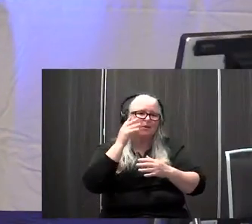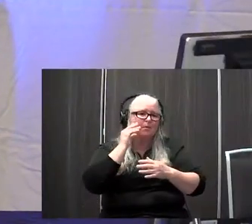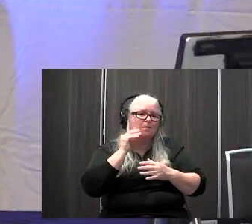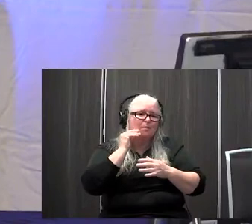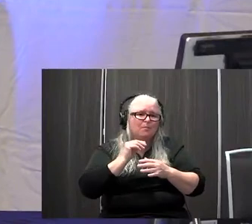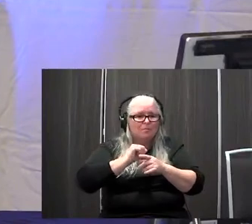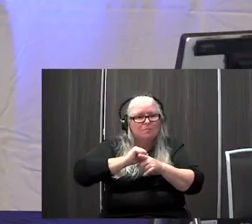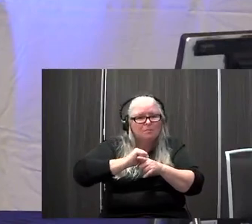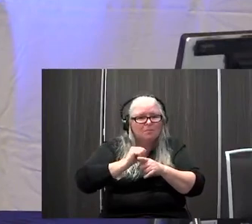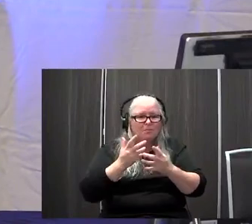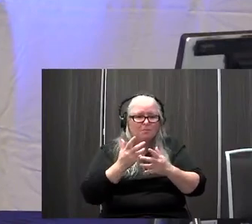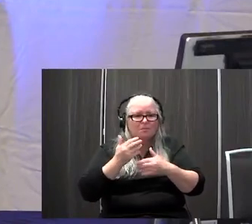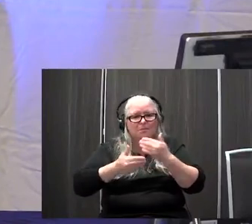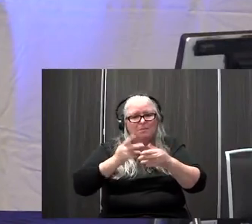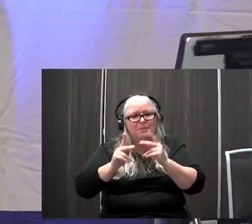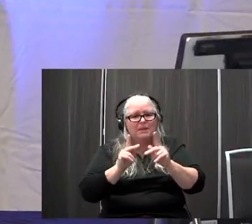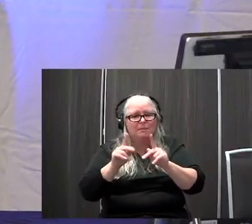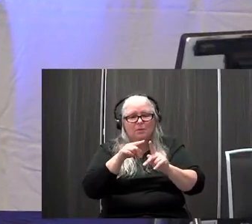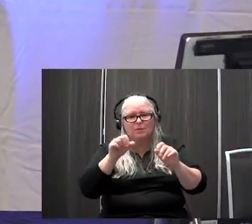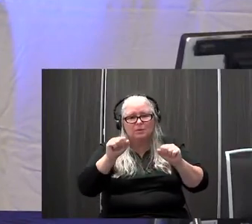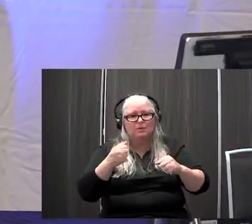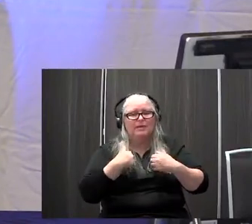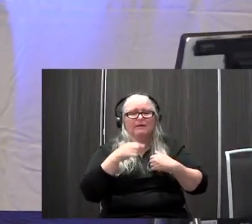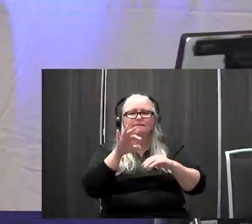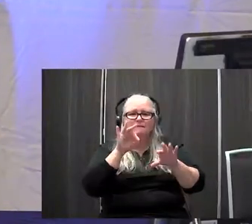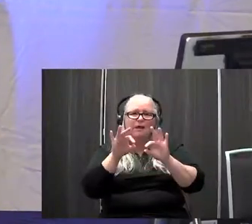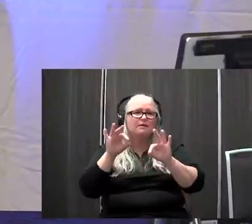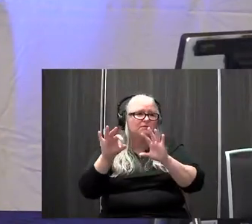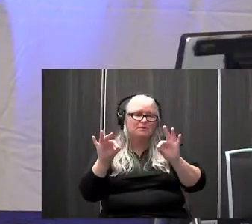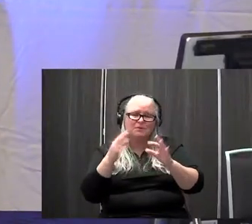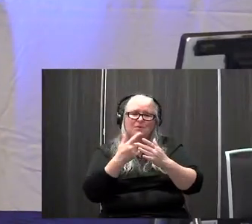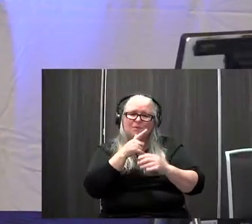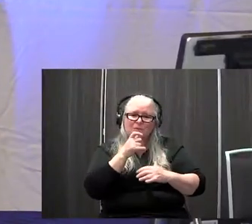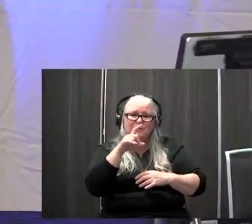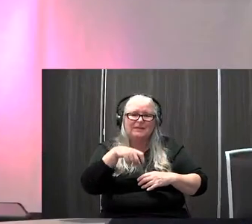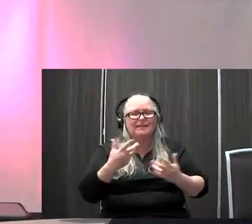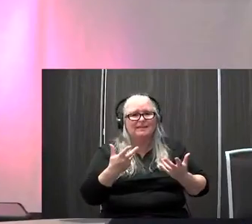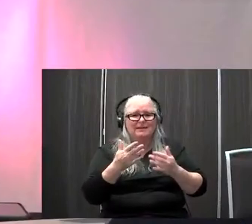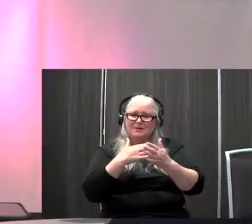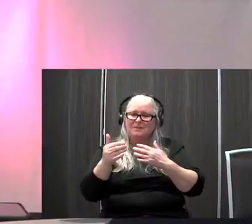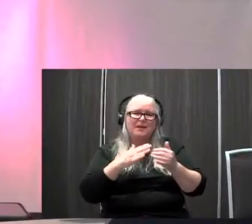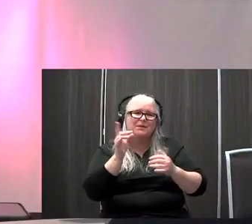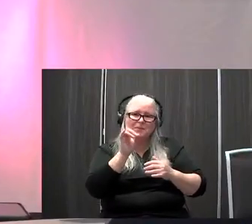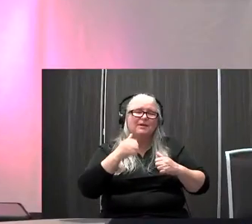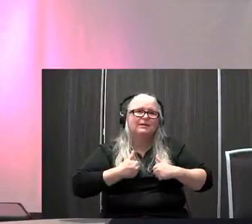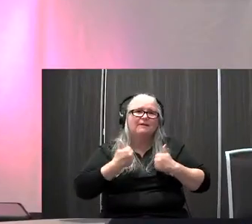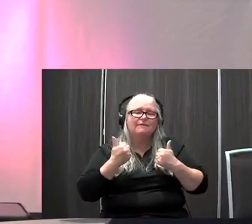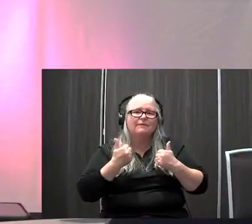different ways to, to find, um, the appropriate professionals, you know, no matter where you live. The remarkable thing is